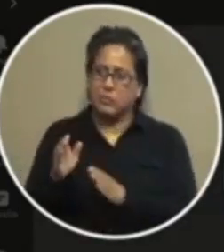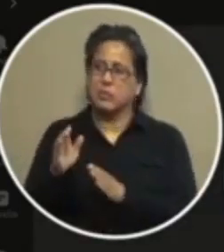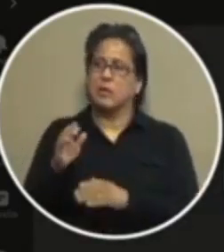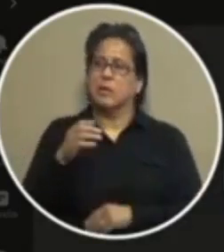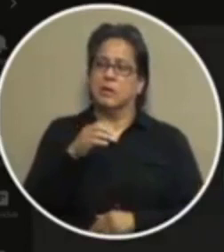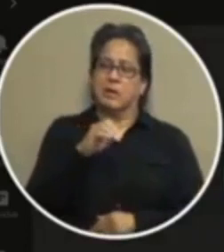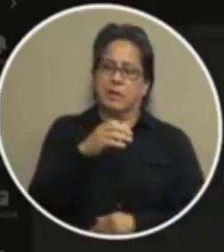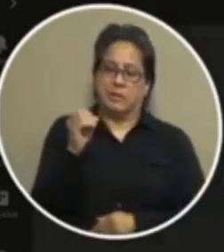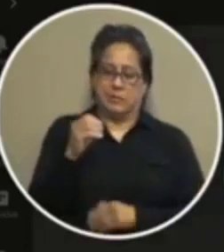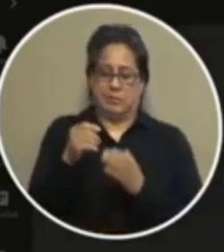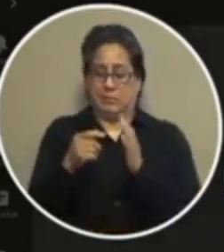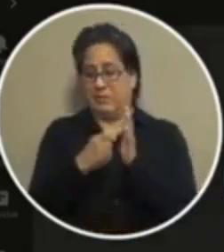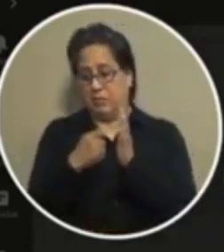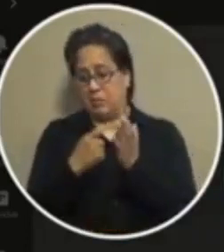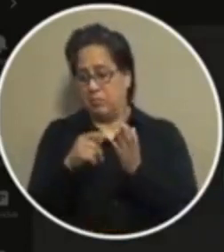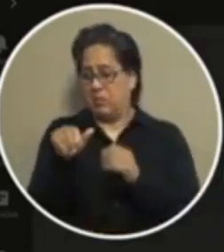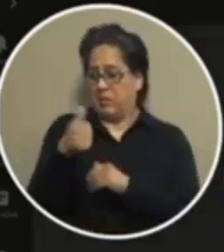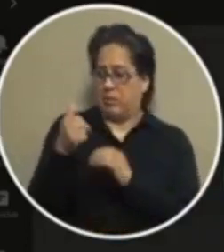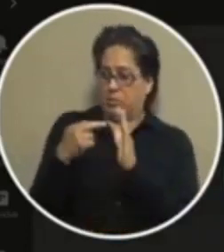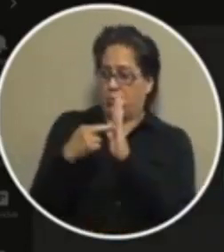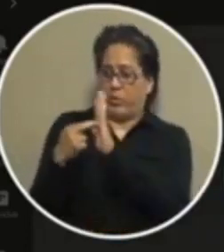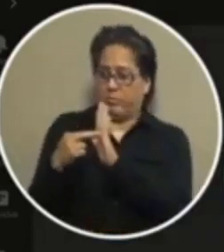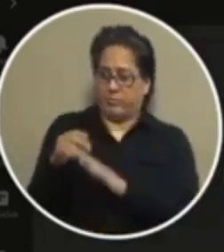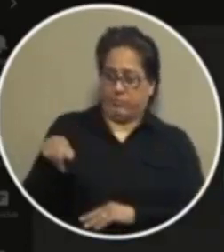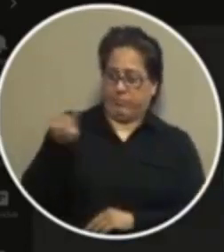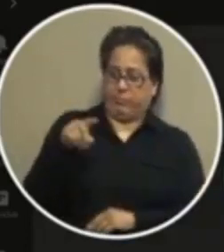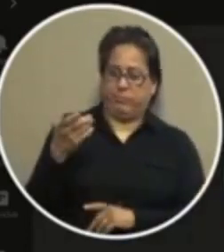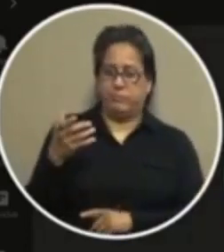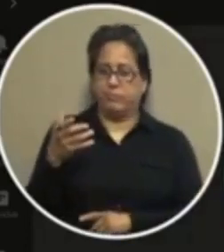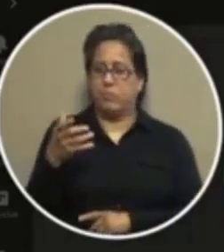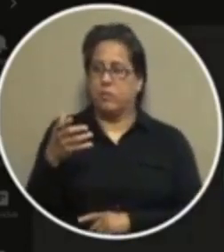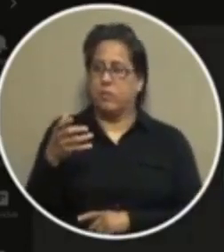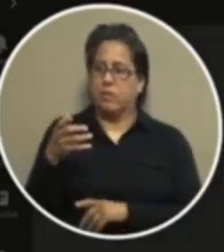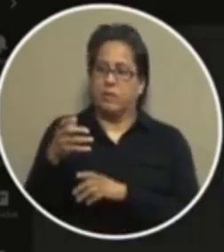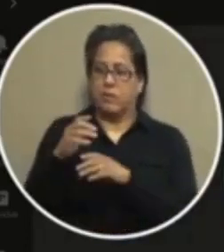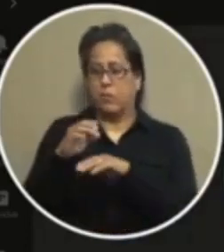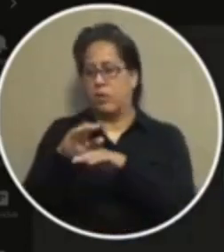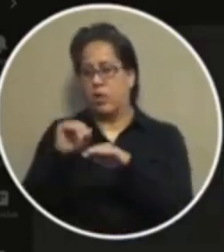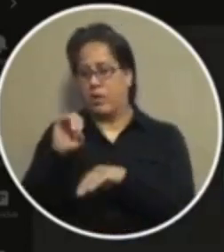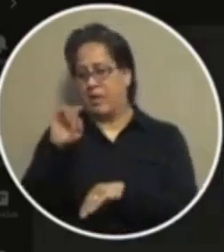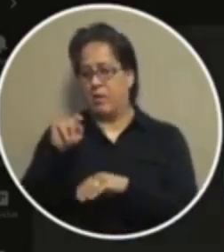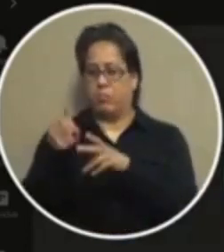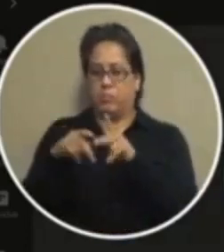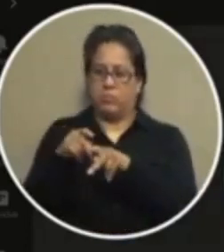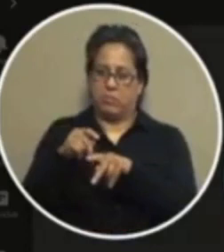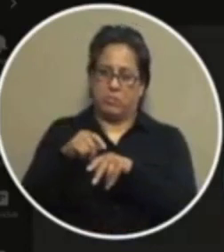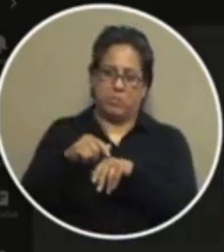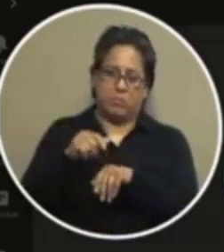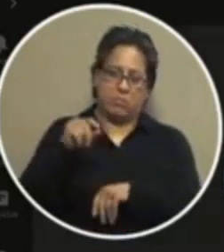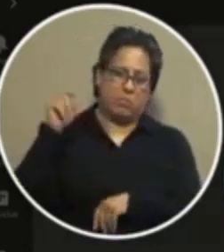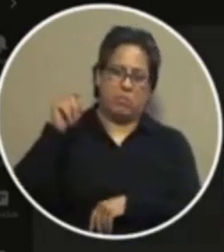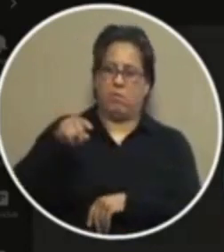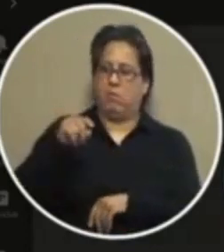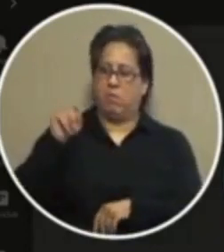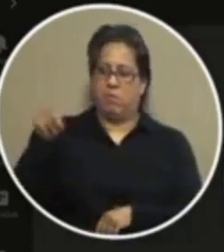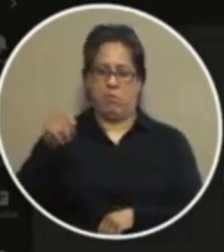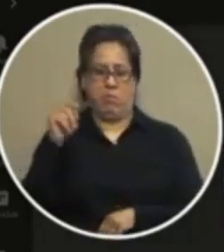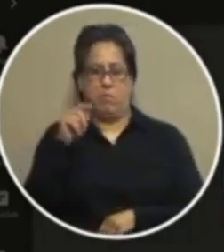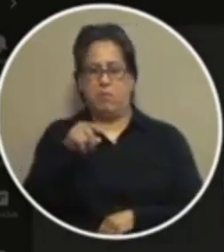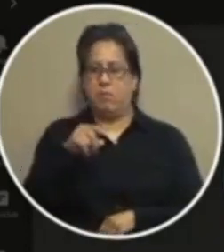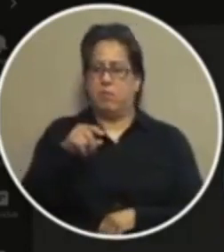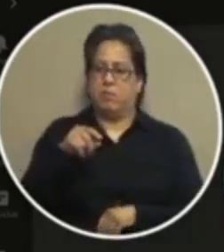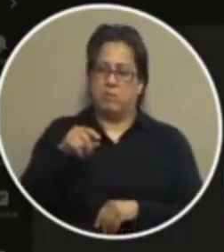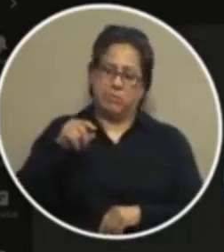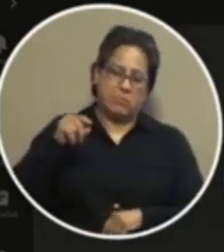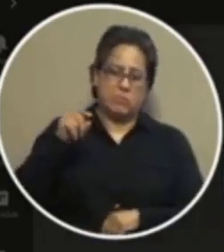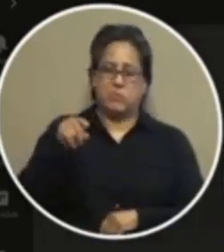issue sometimes with the other representatives who want to call out people um in a public manner like like